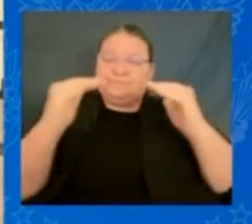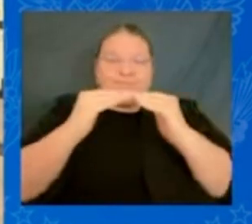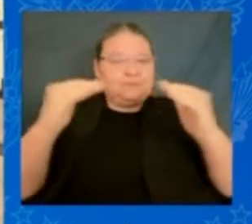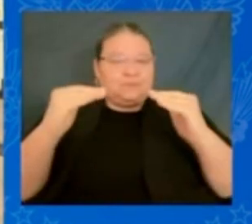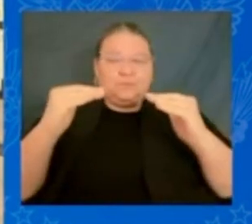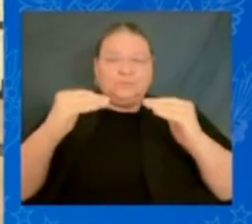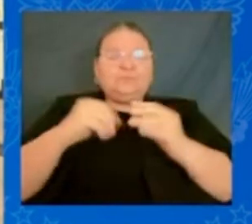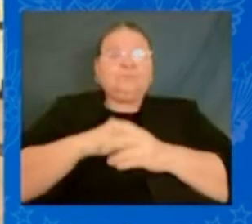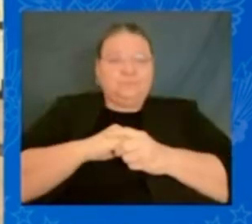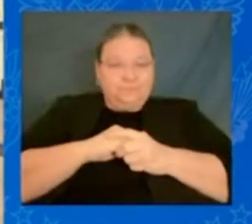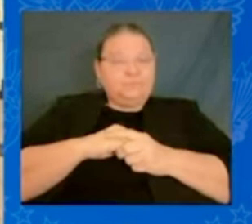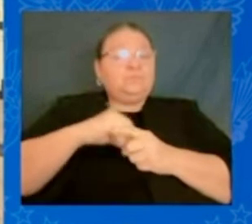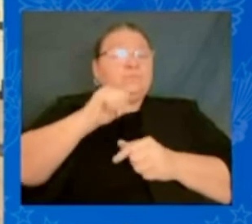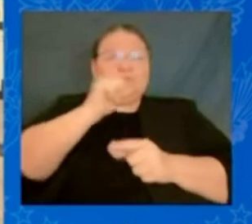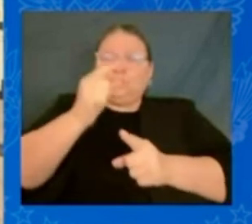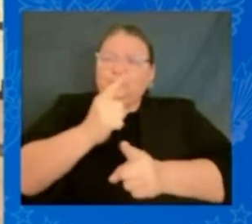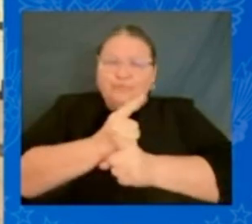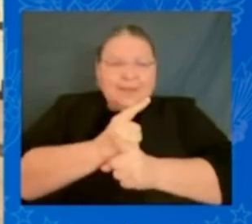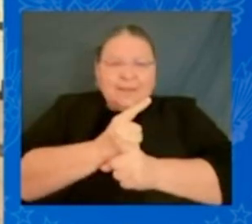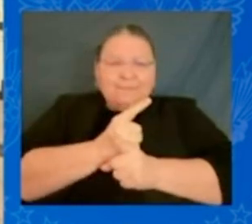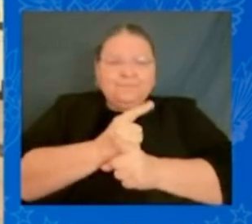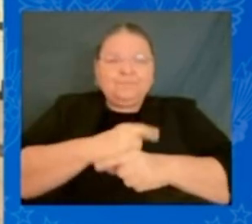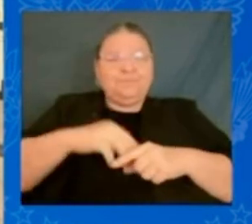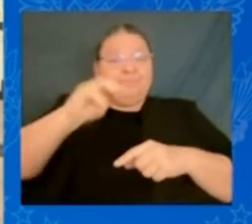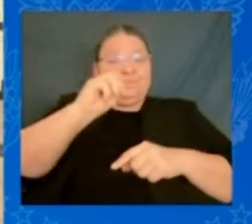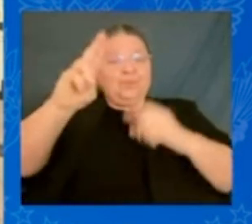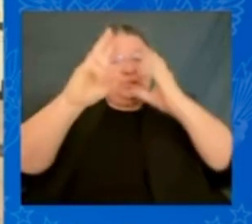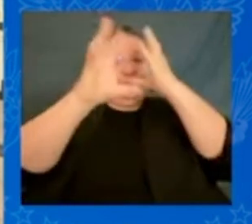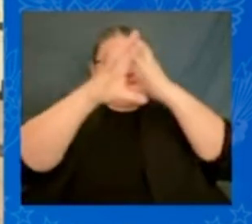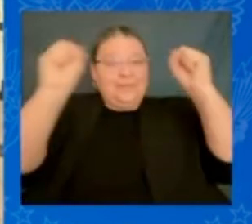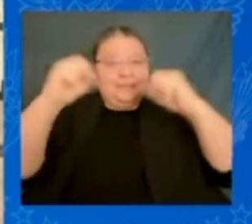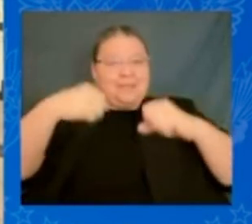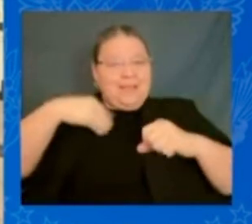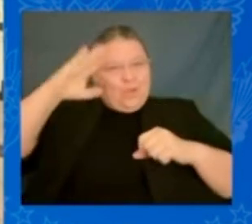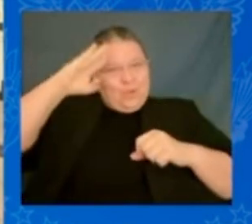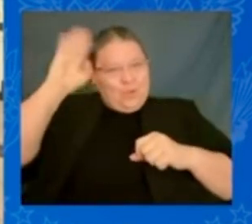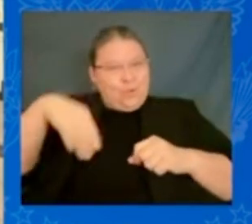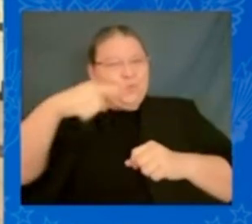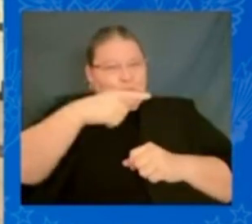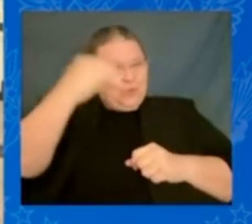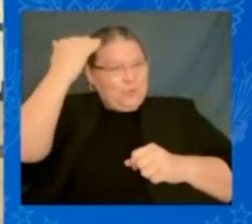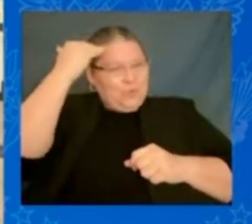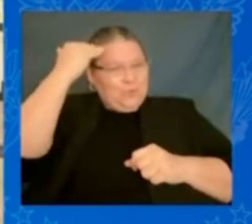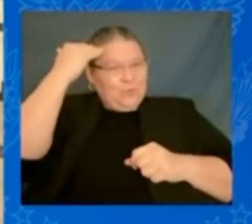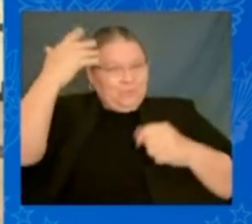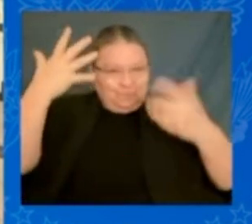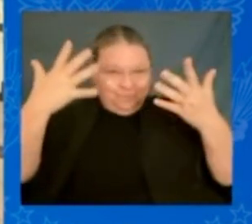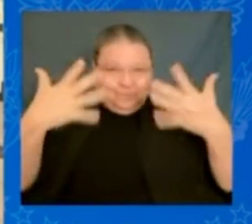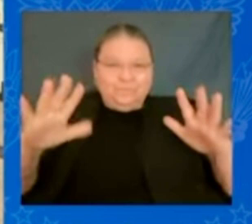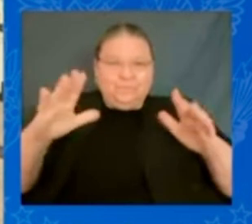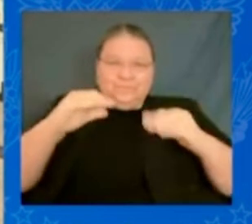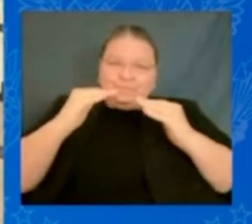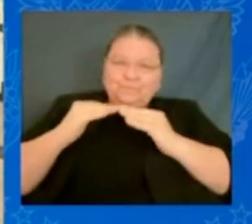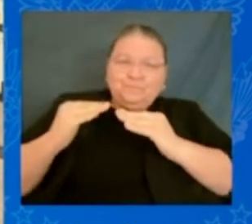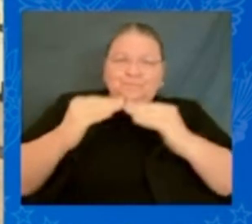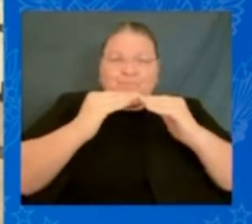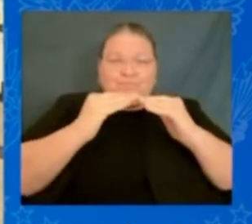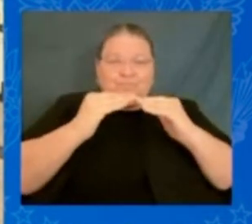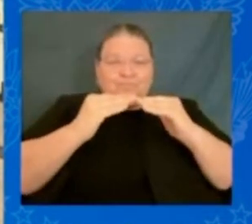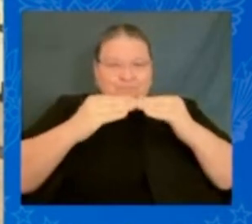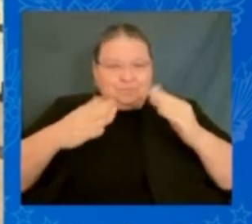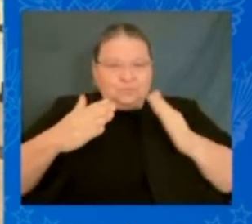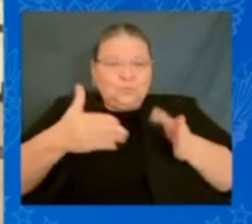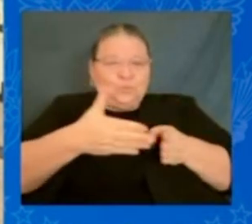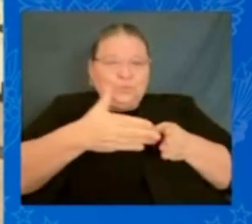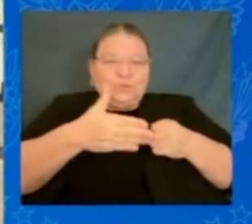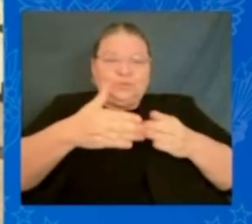not right and Mr. President I know you know that because you have made equity the cornerstone of your cabinet